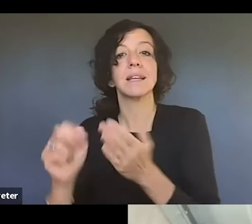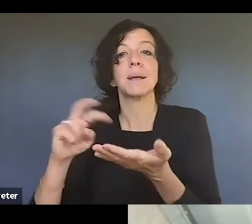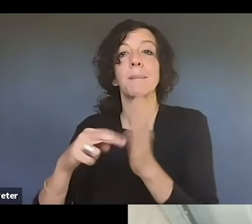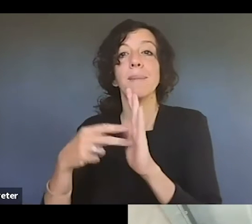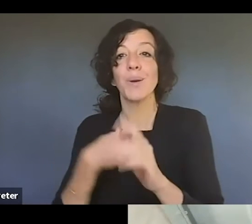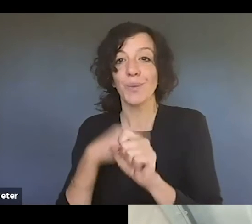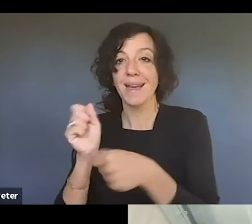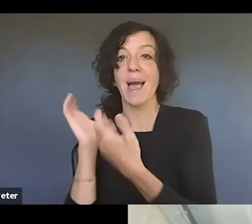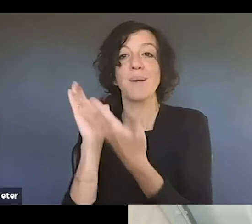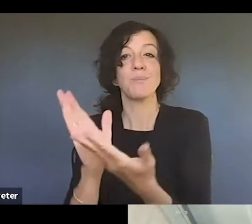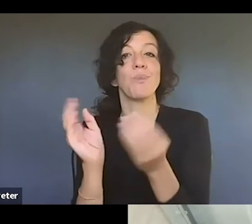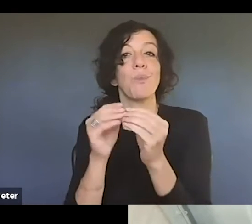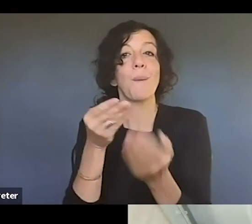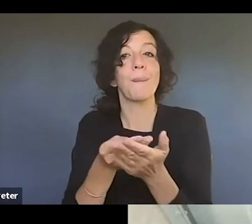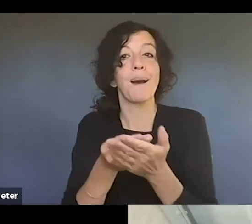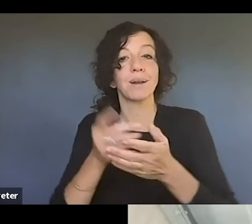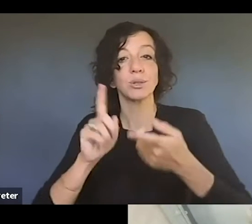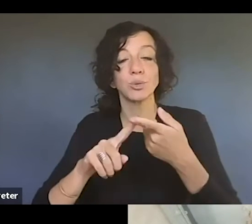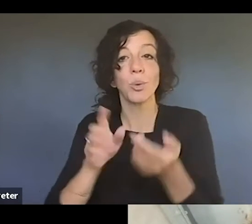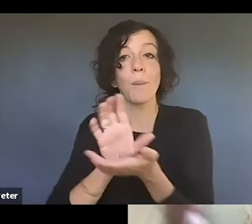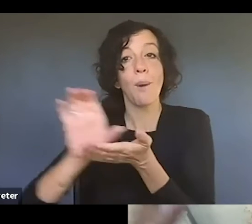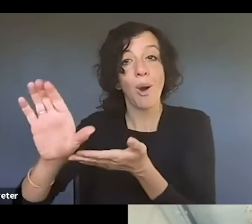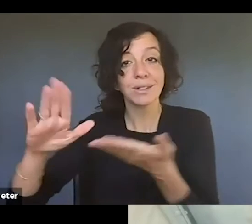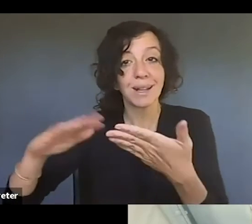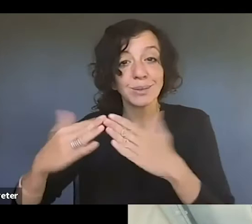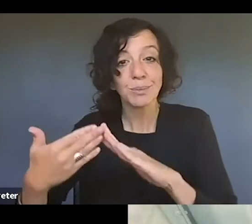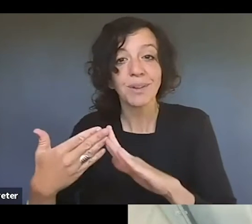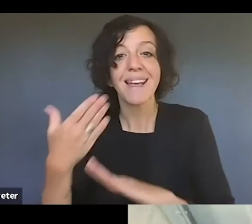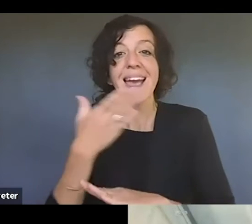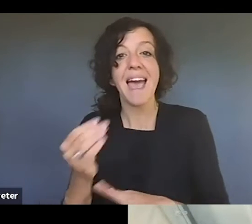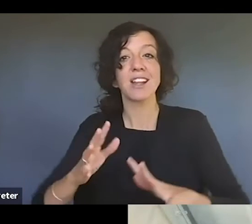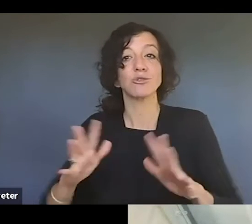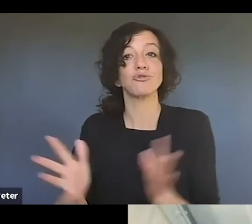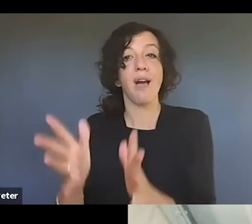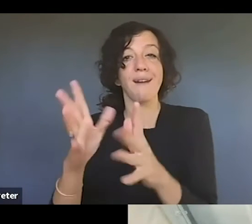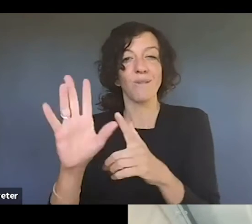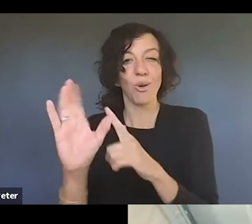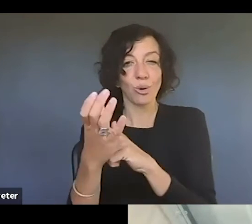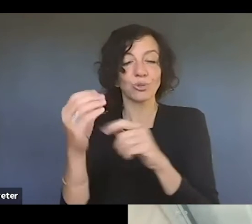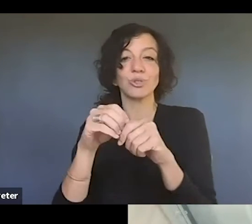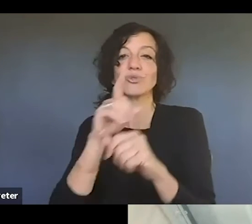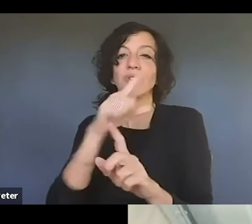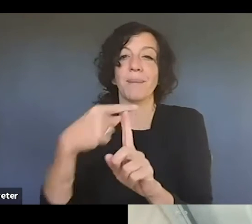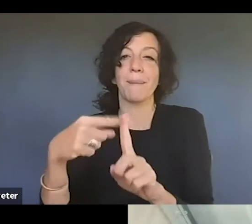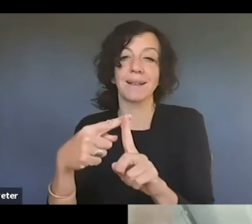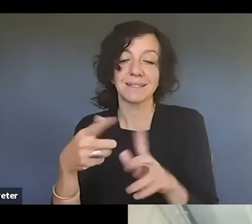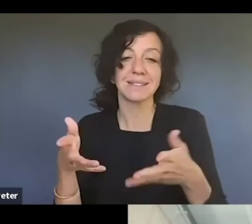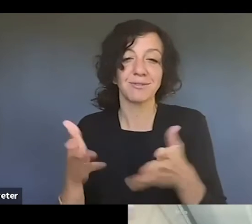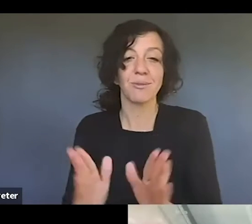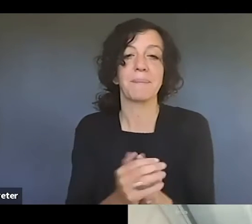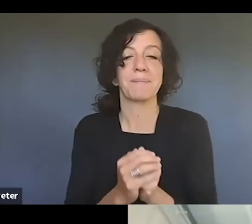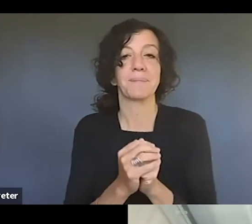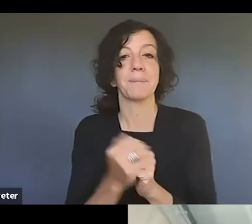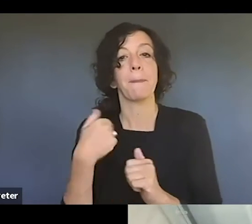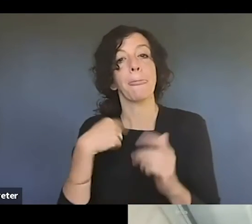money into marginalized communities and be able to drive culture in a really positive way. So I